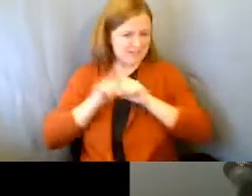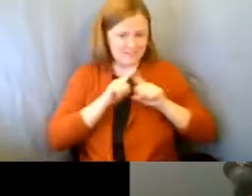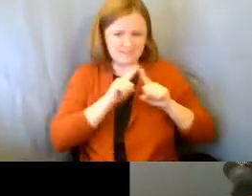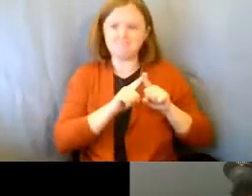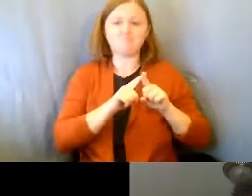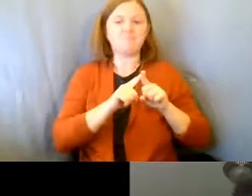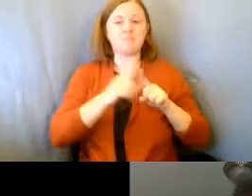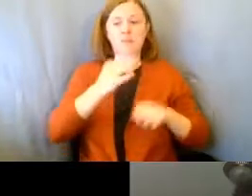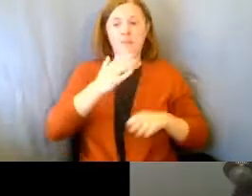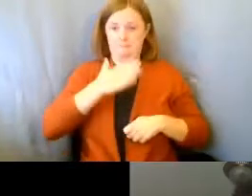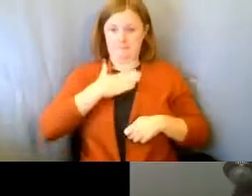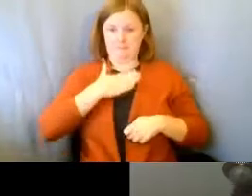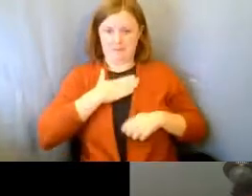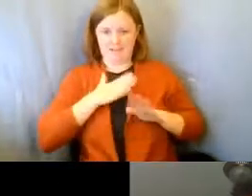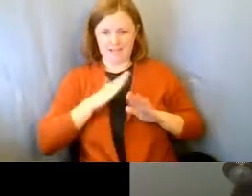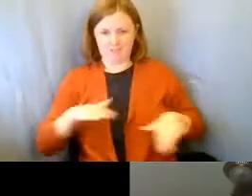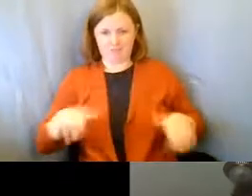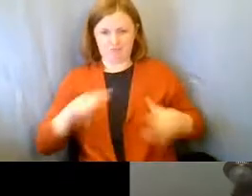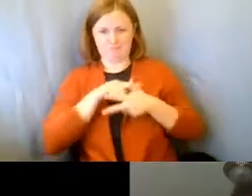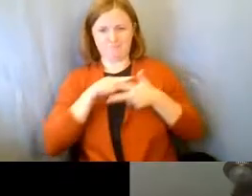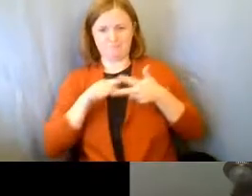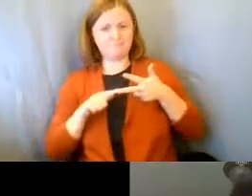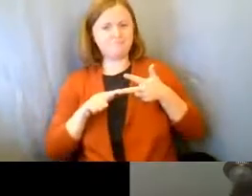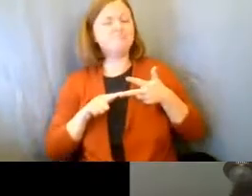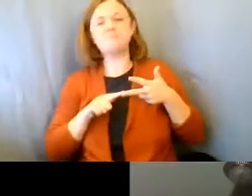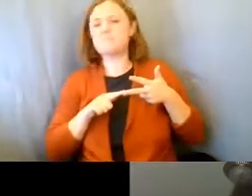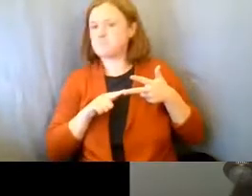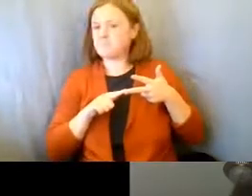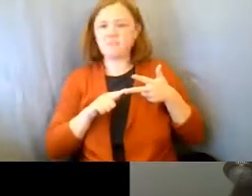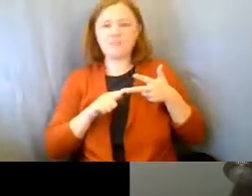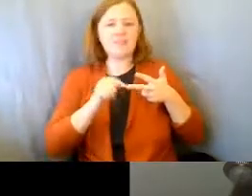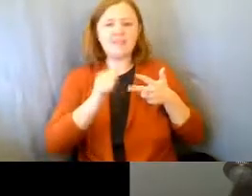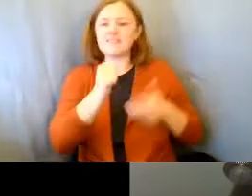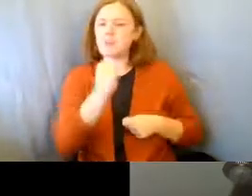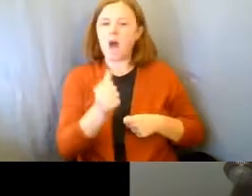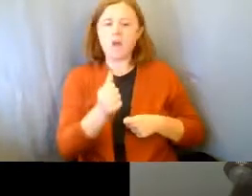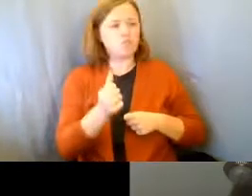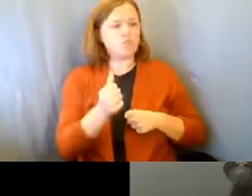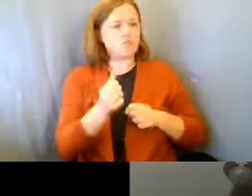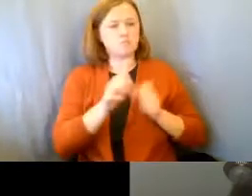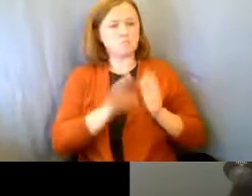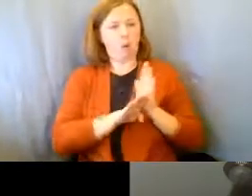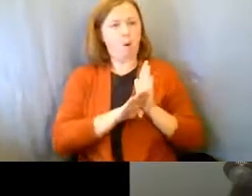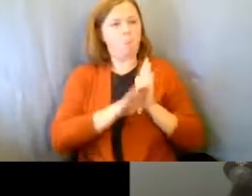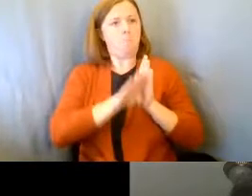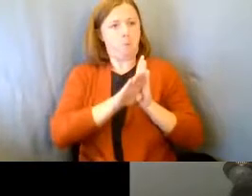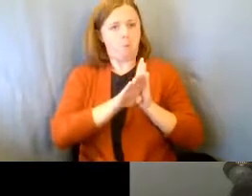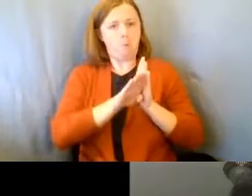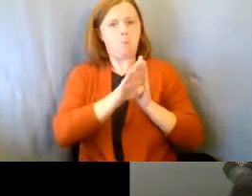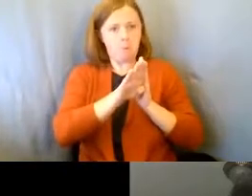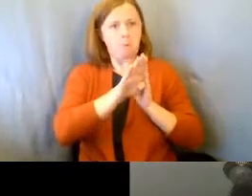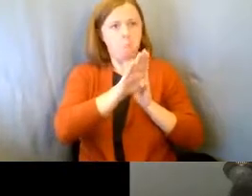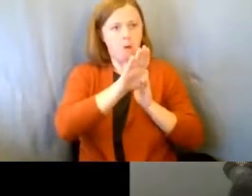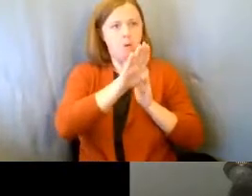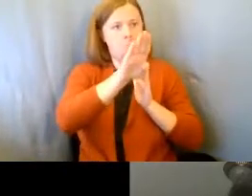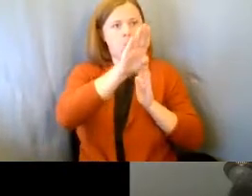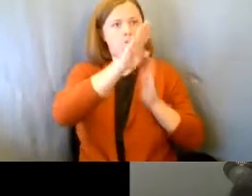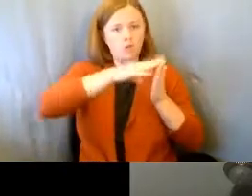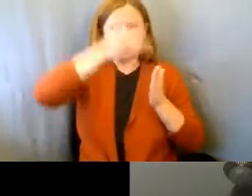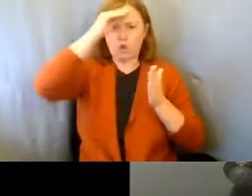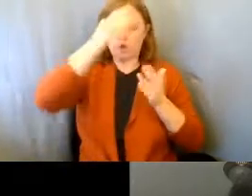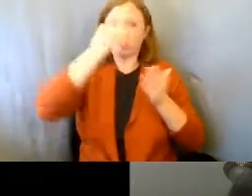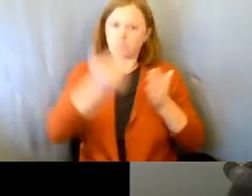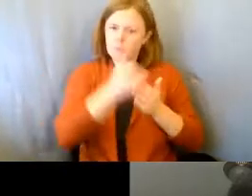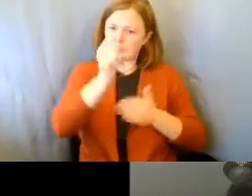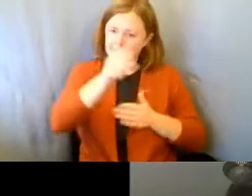My children, it's not just an upward climb. While they do learn new skills,